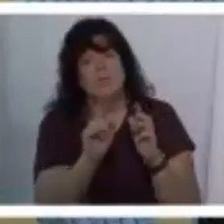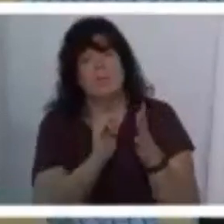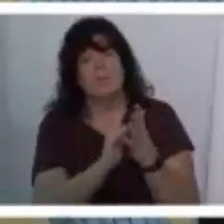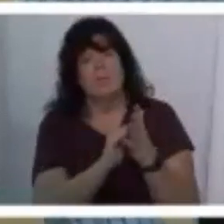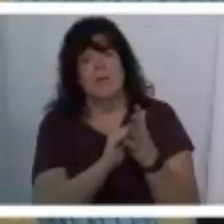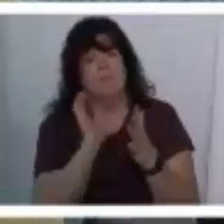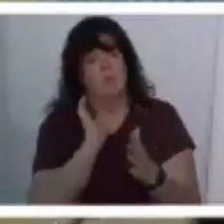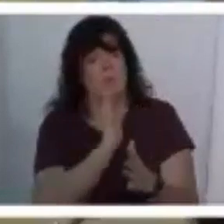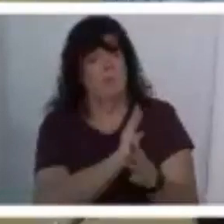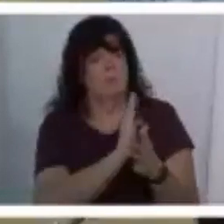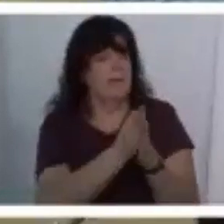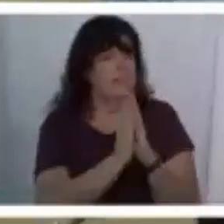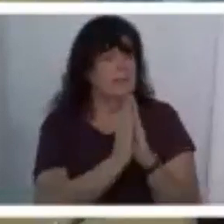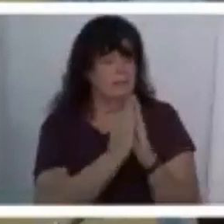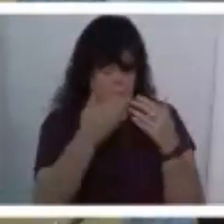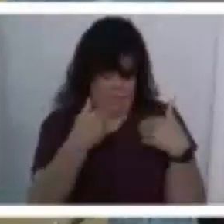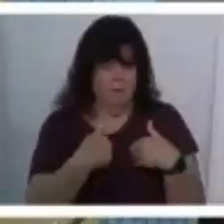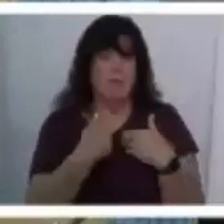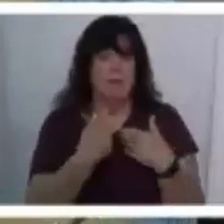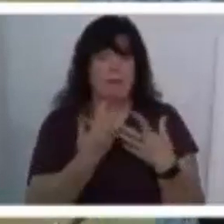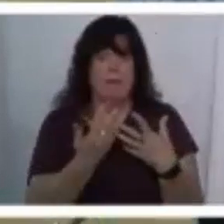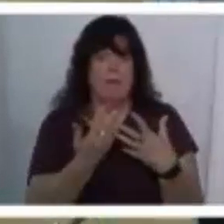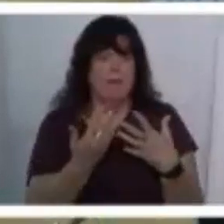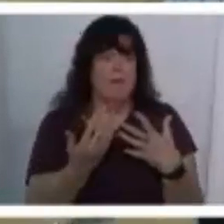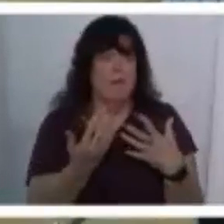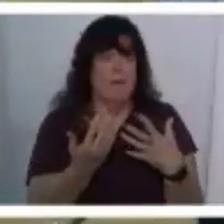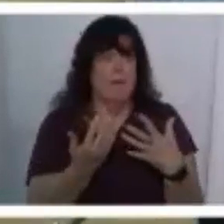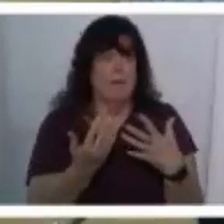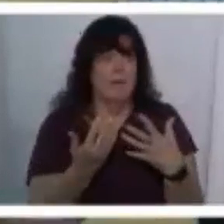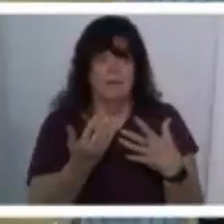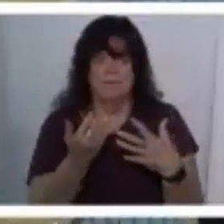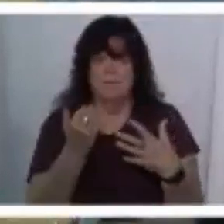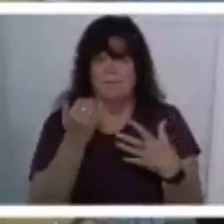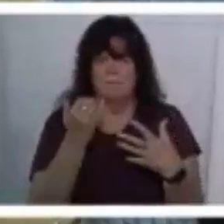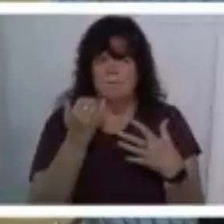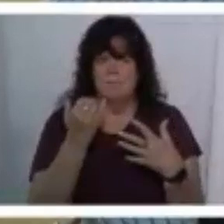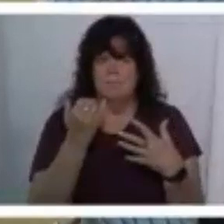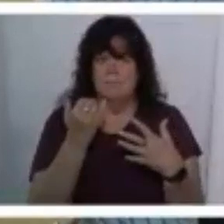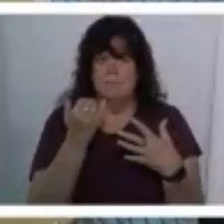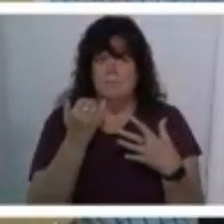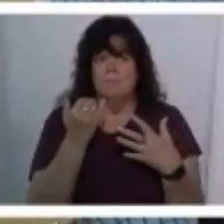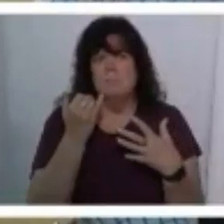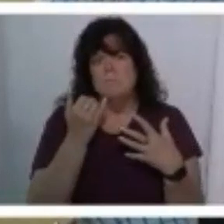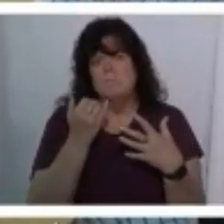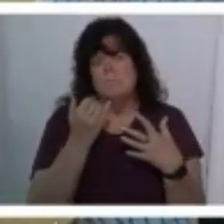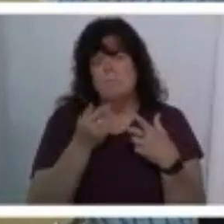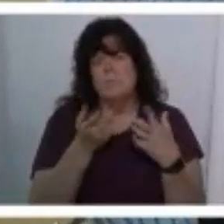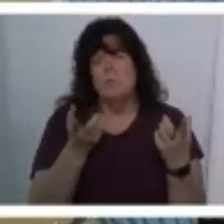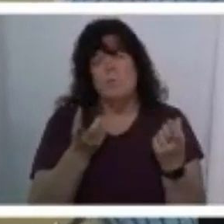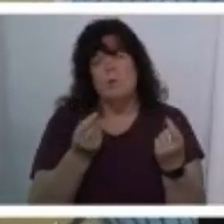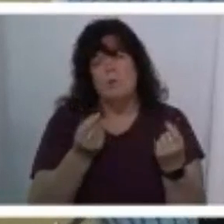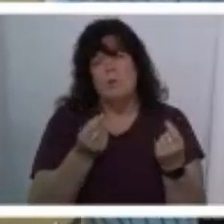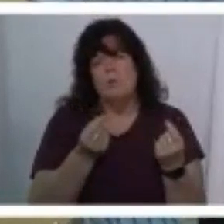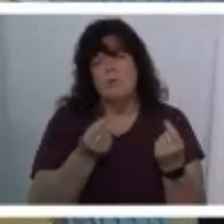the board of trustees was asking me um as if i would know uh is what are we going